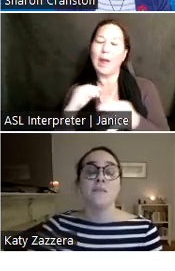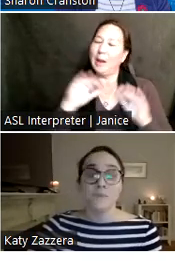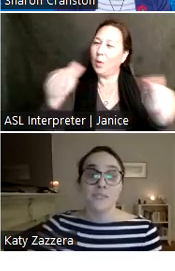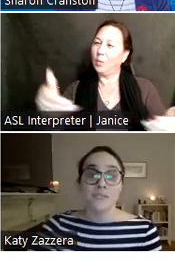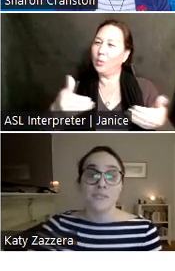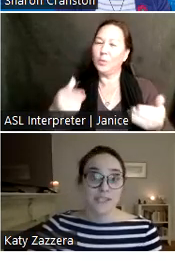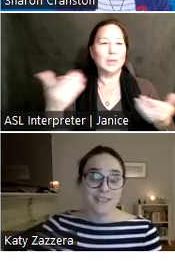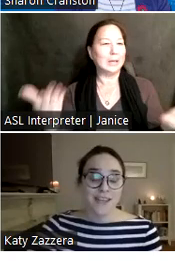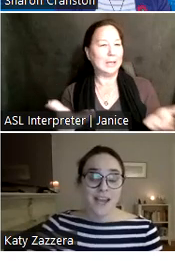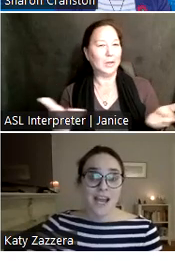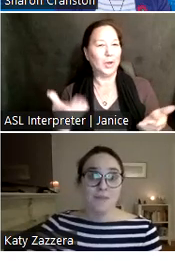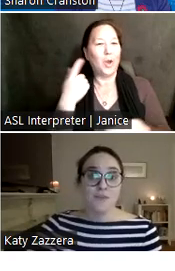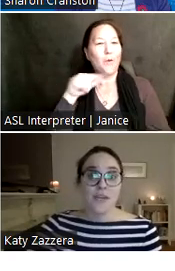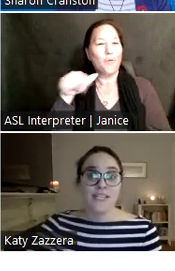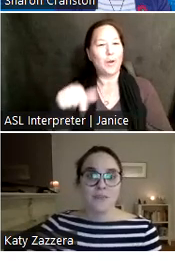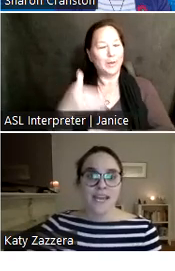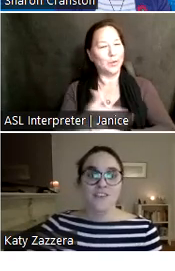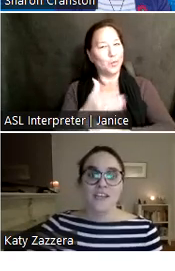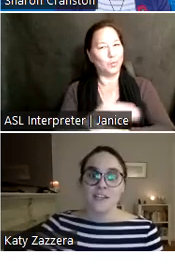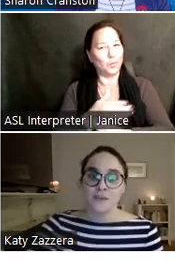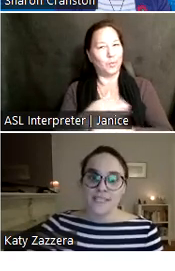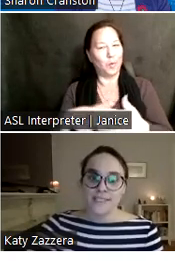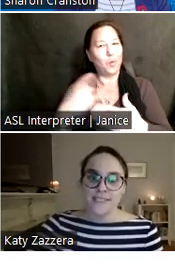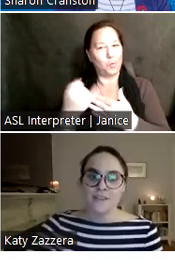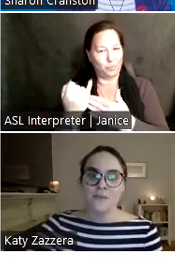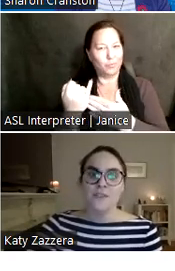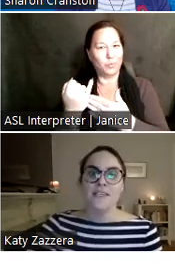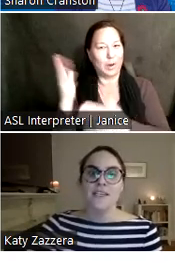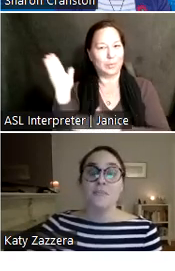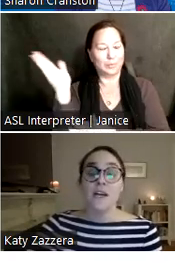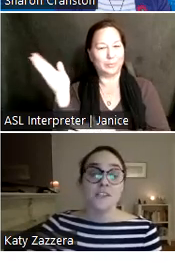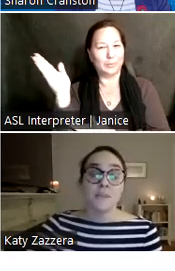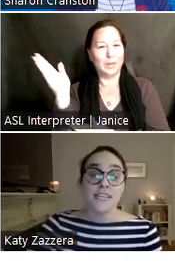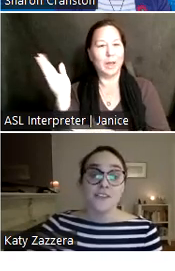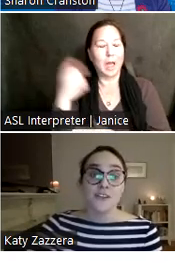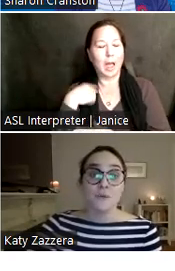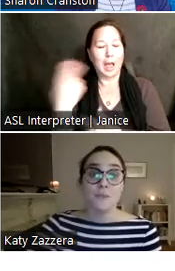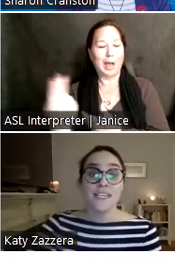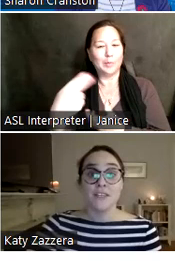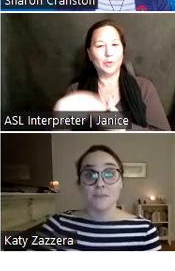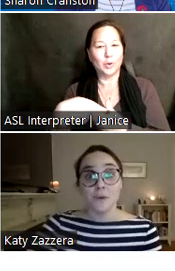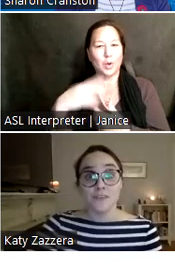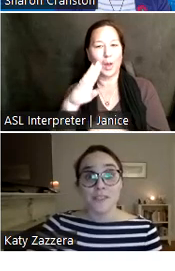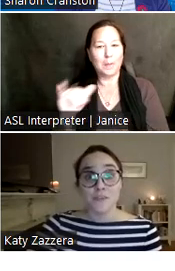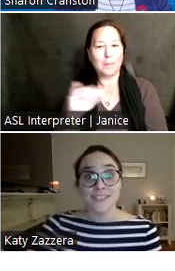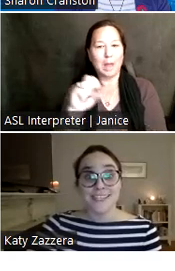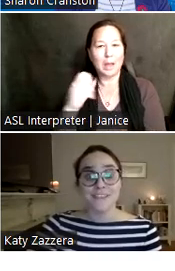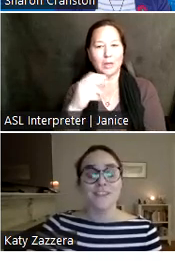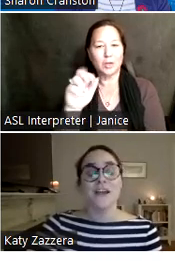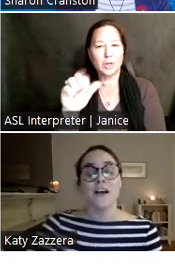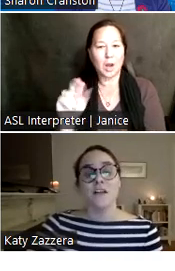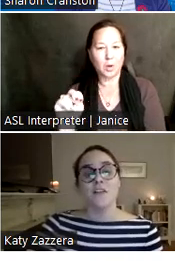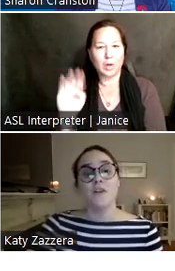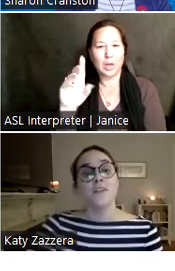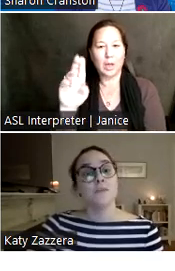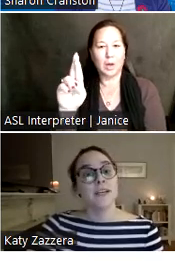Improvements Project. I'm joined by Sharon Cranston, who is the project manager and will be giving the bulk of this presentation,